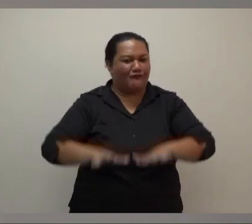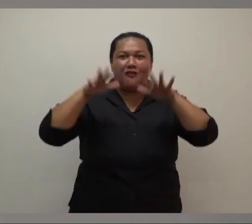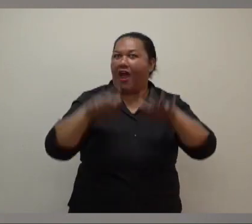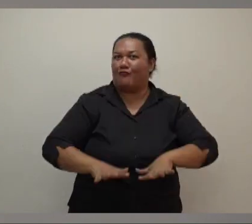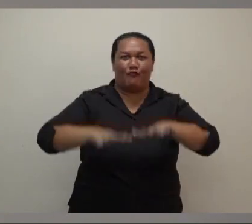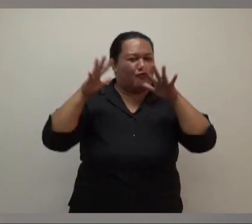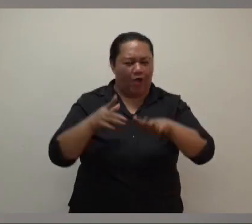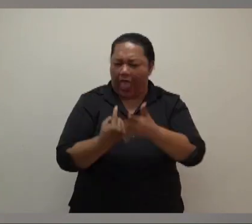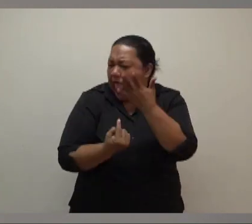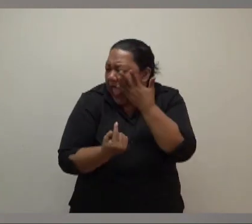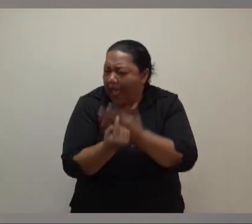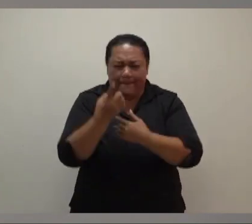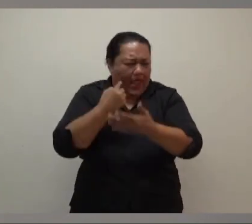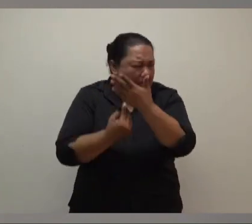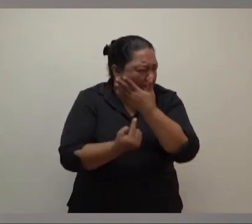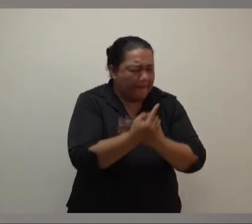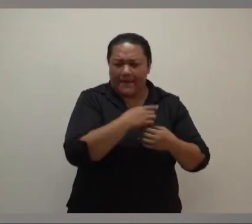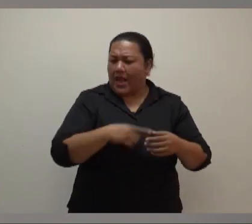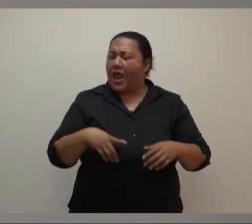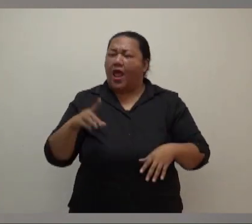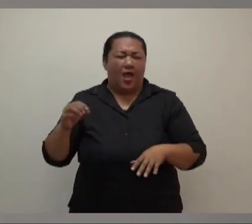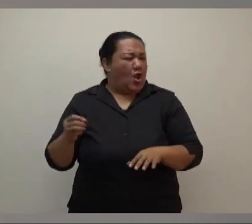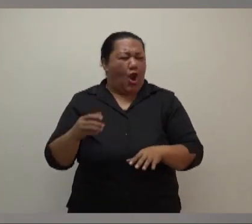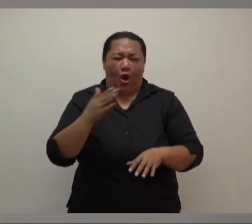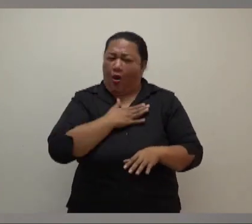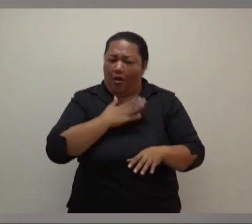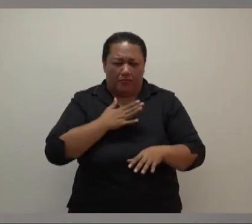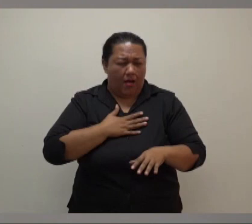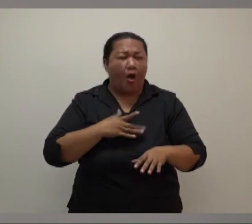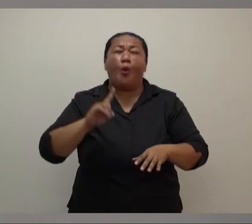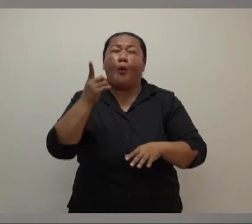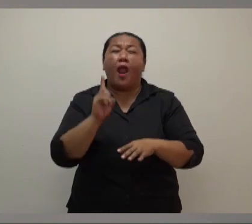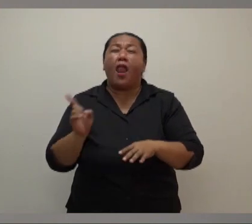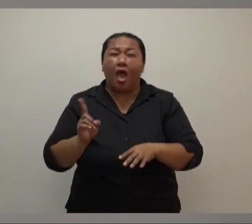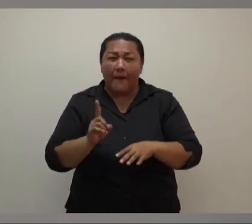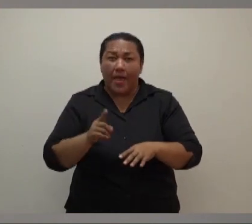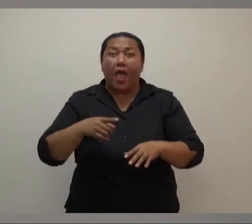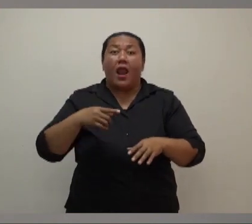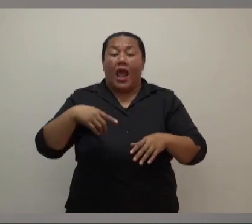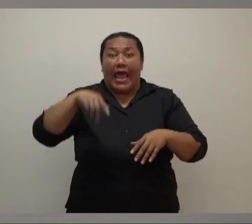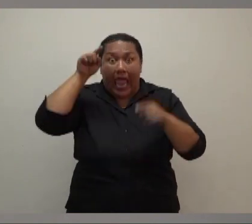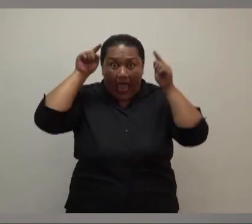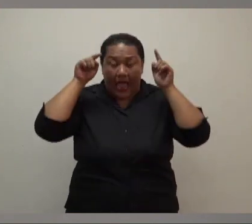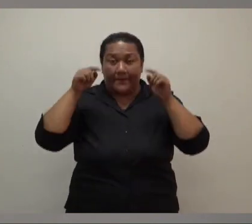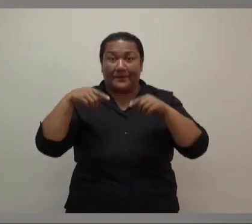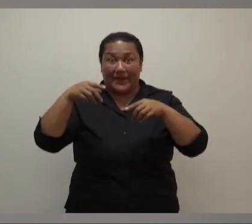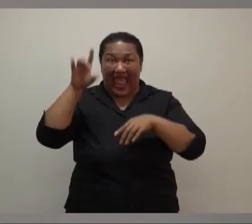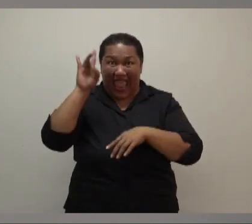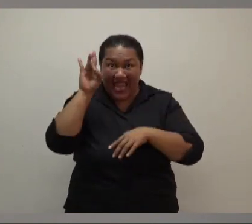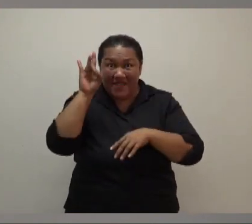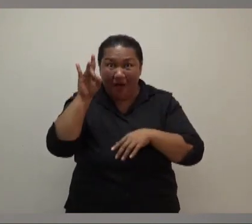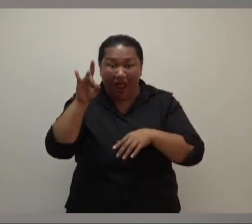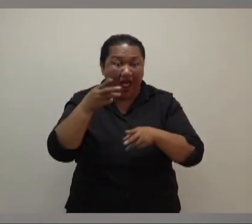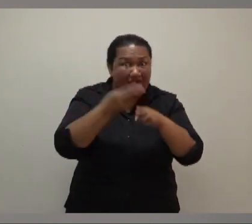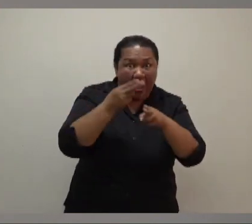Many of their fields have been inundated, and their crops and livestock have been washed away. Our immediate priority is to help them